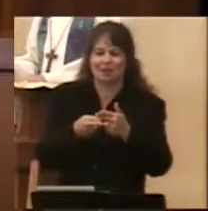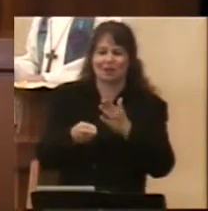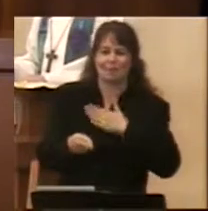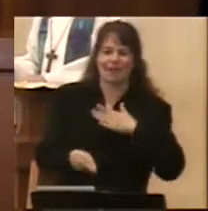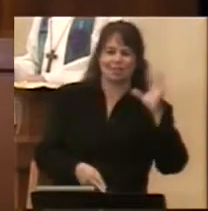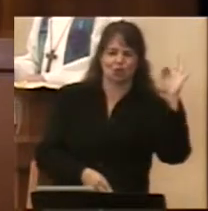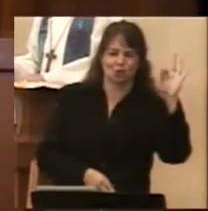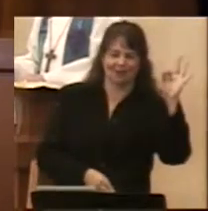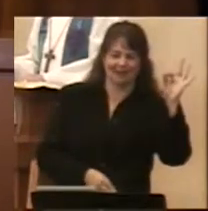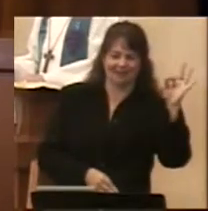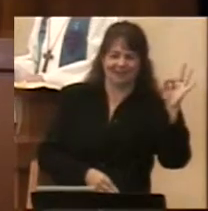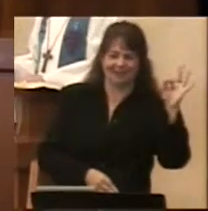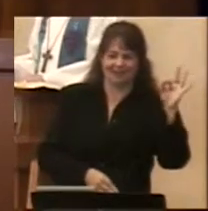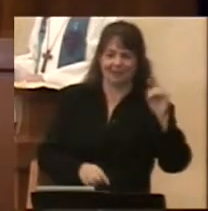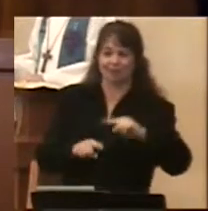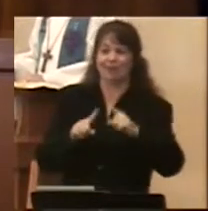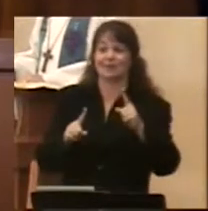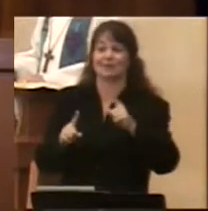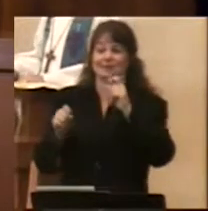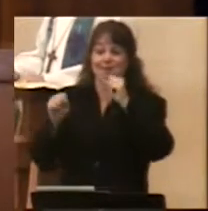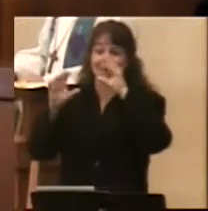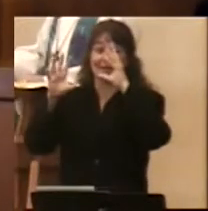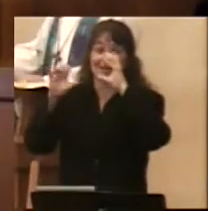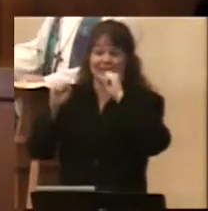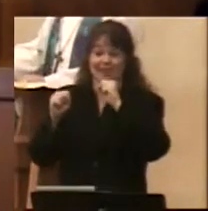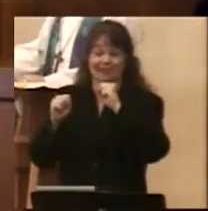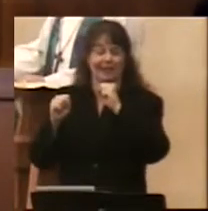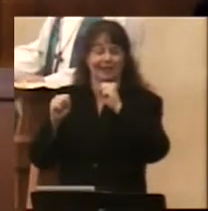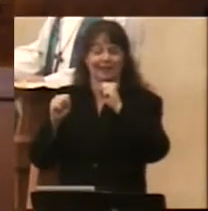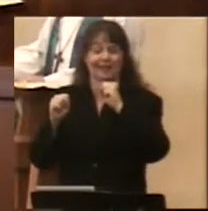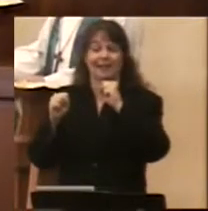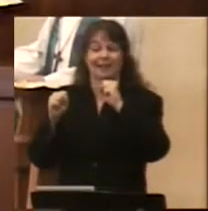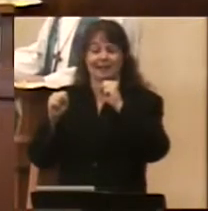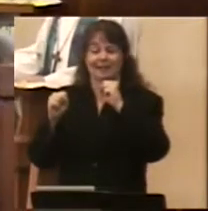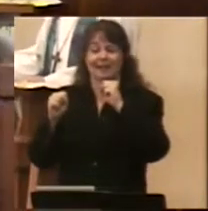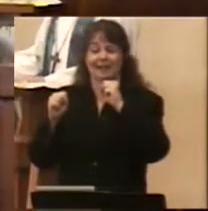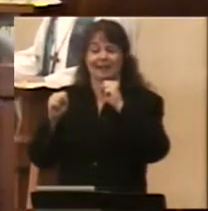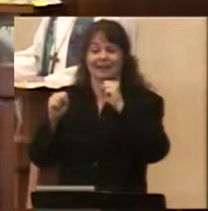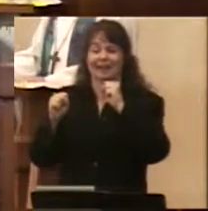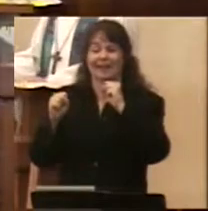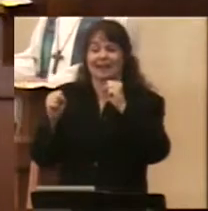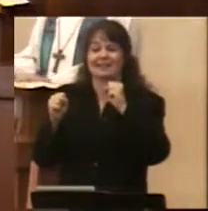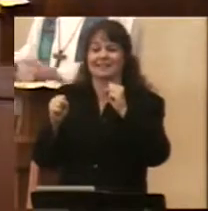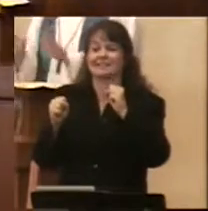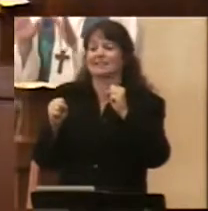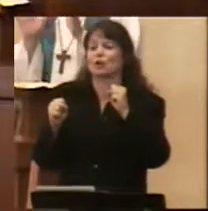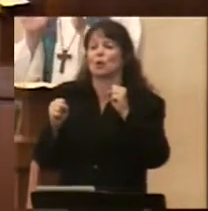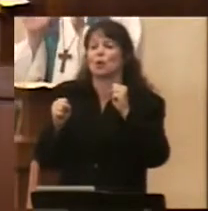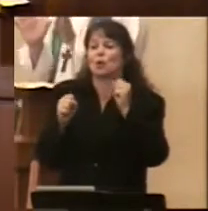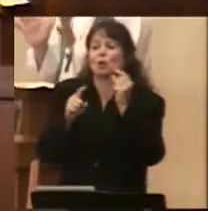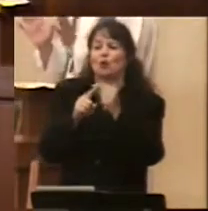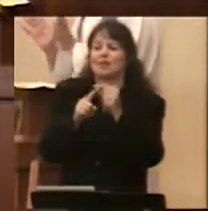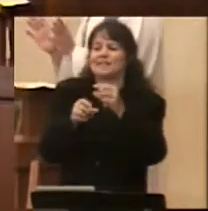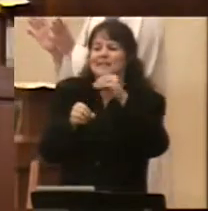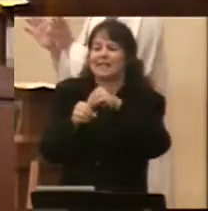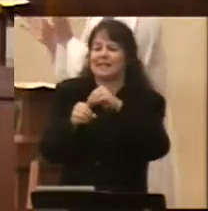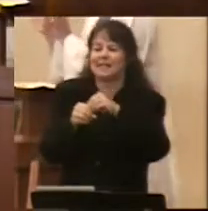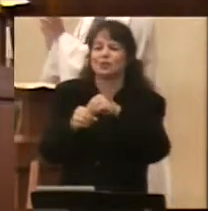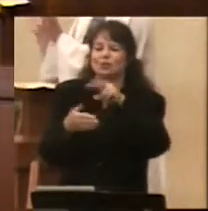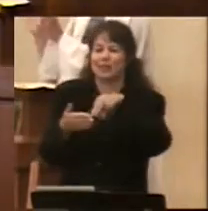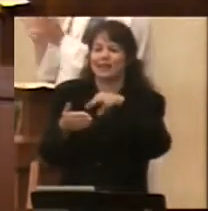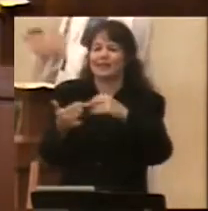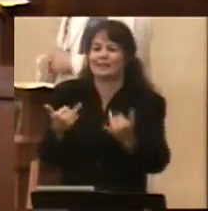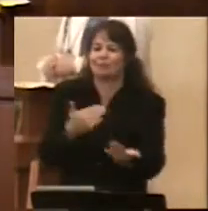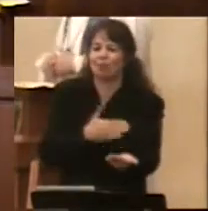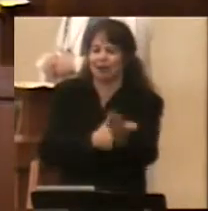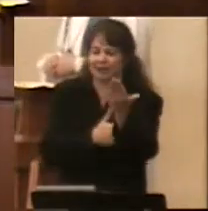is an amazing amount of giftedness, I think, in this scripture text that we've